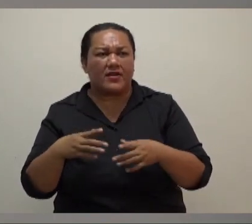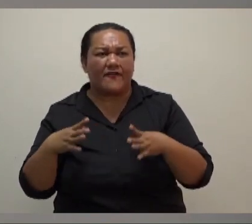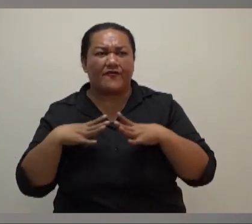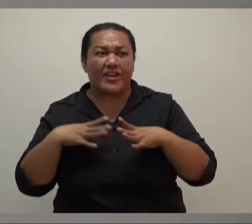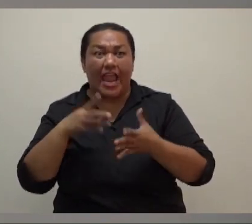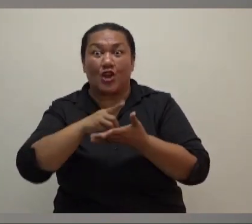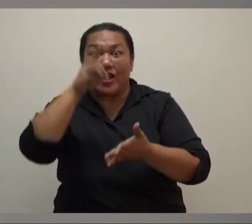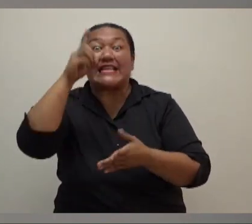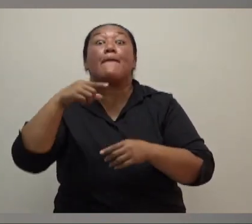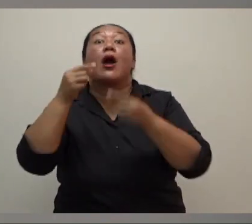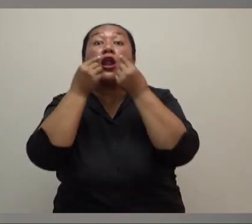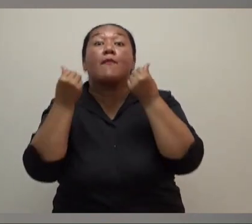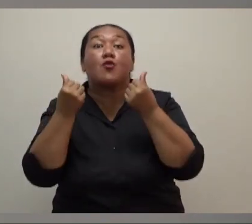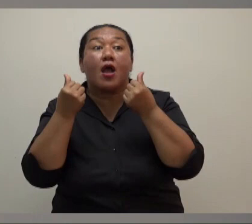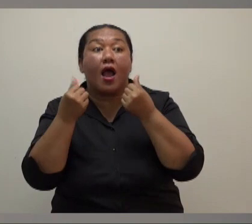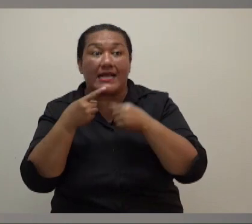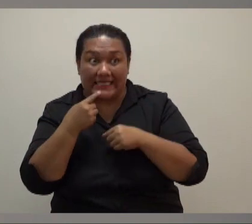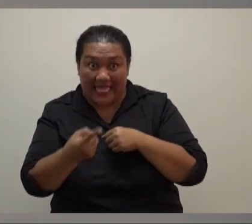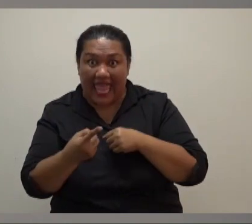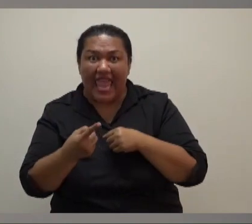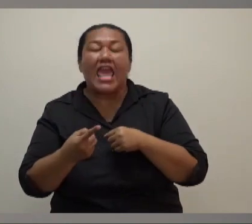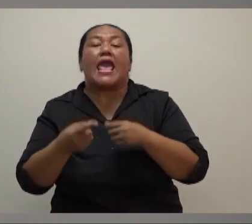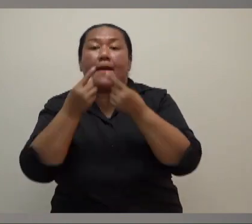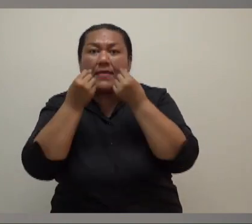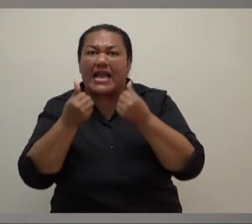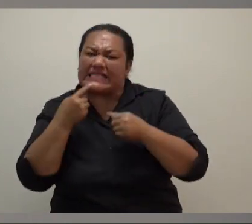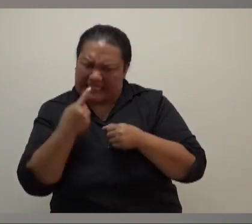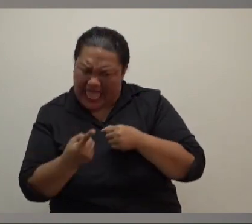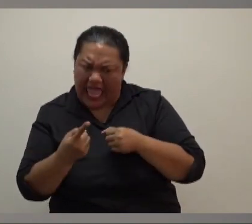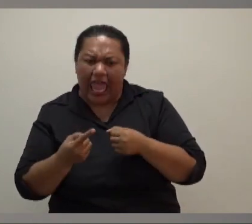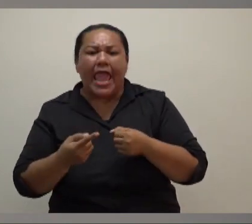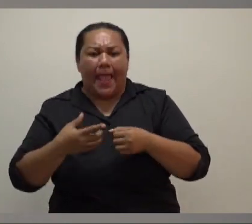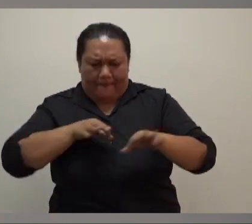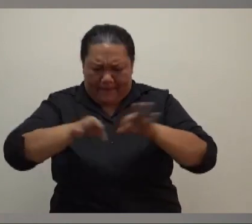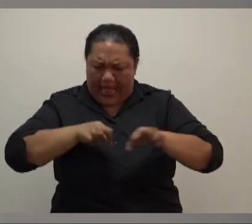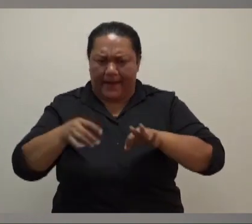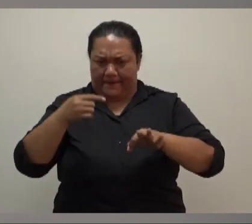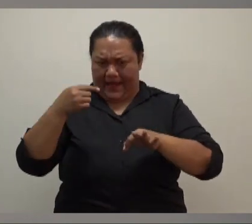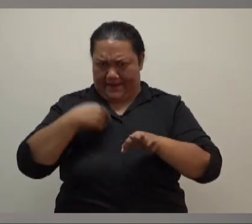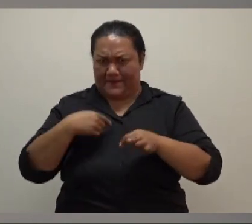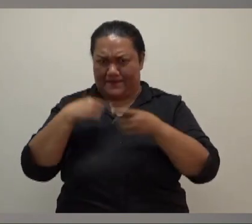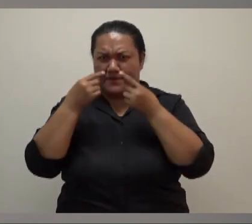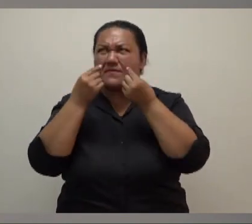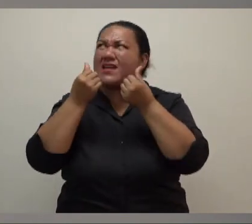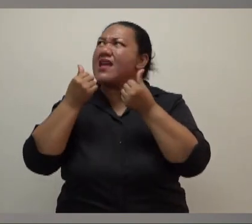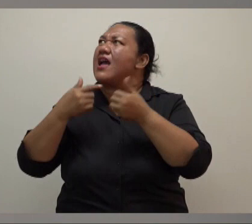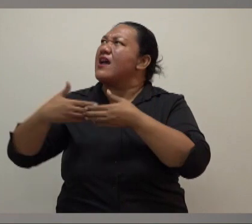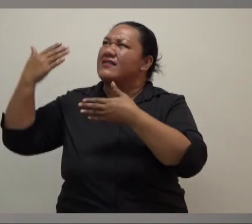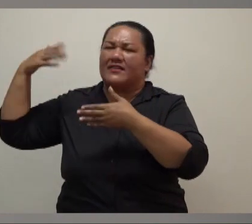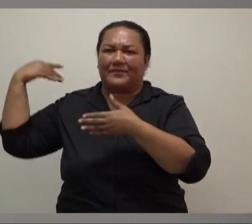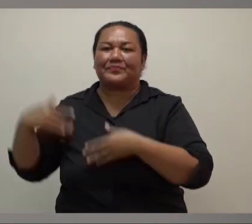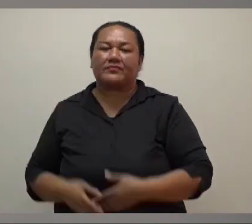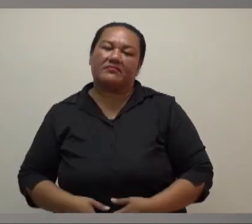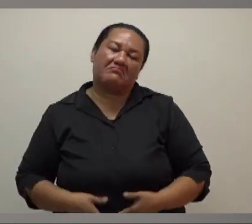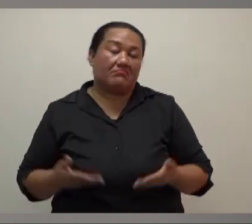started by him. Would you get a government's comment on that? Well, look, Rambuka has a habit of